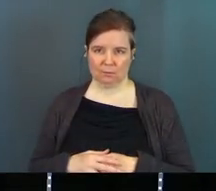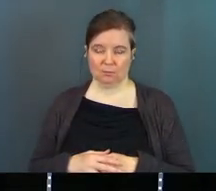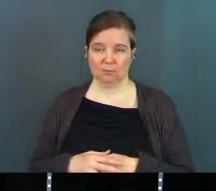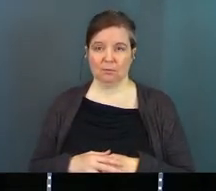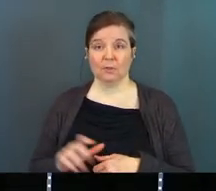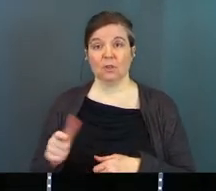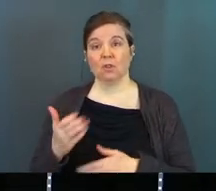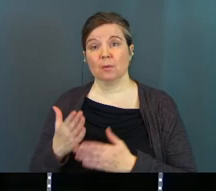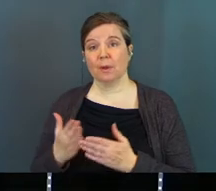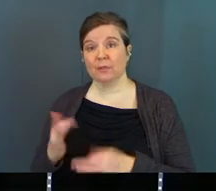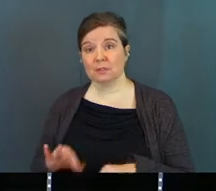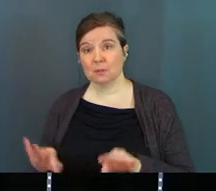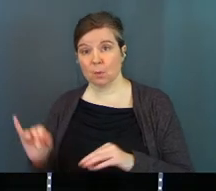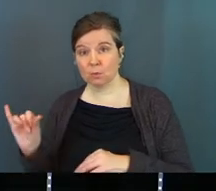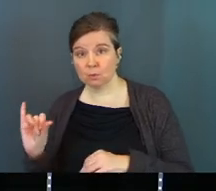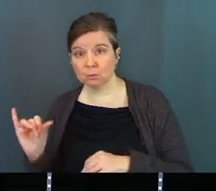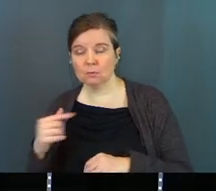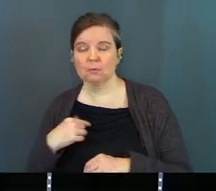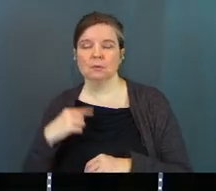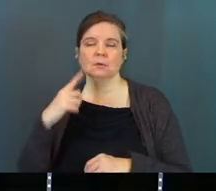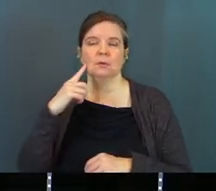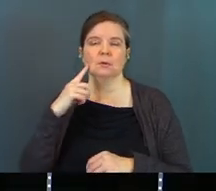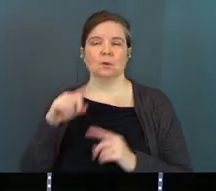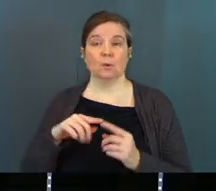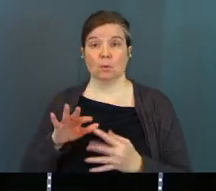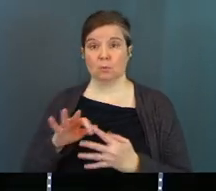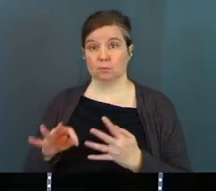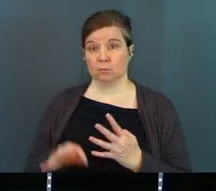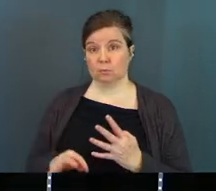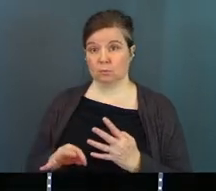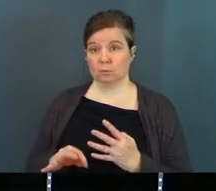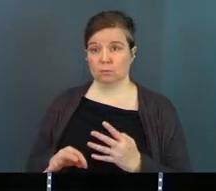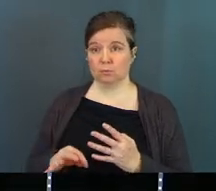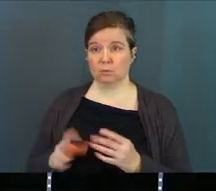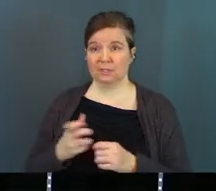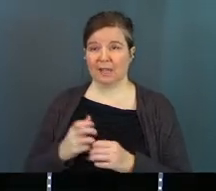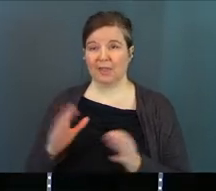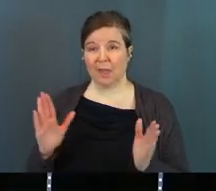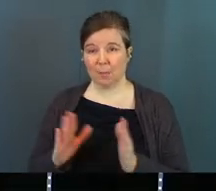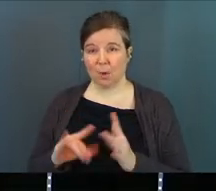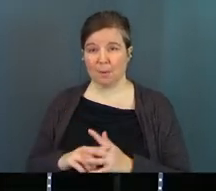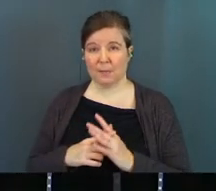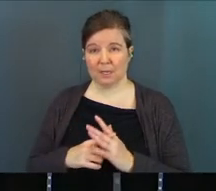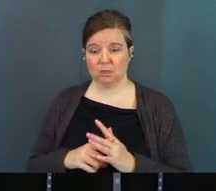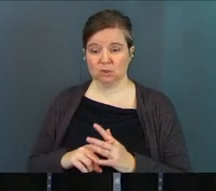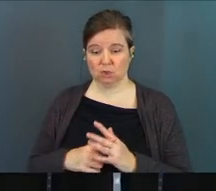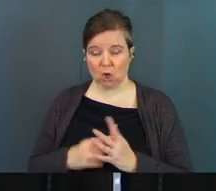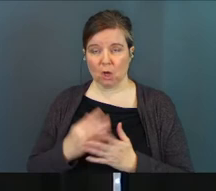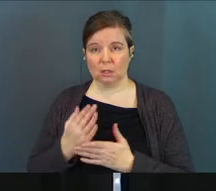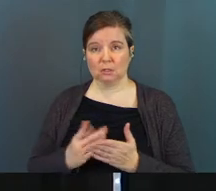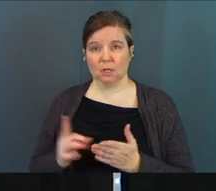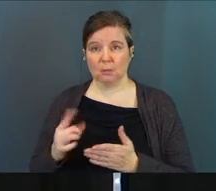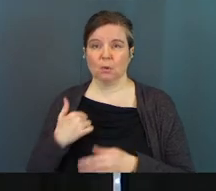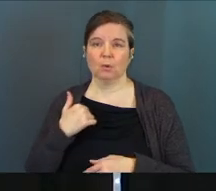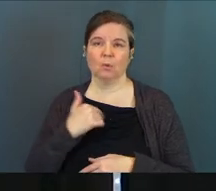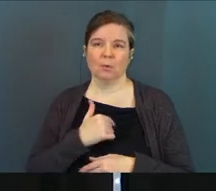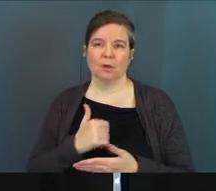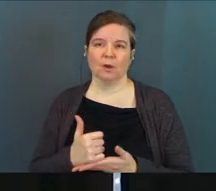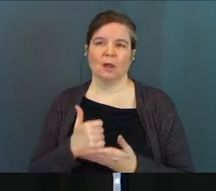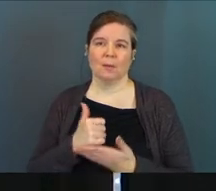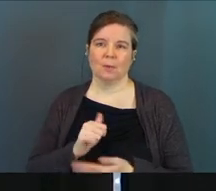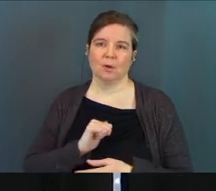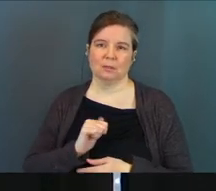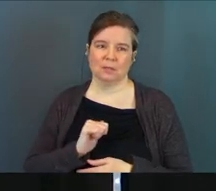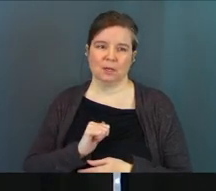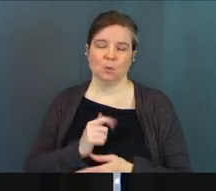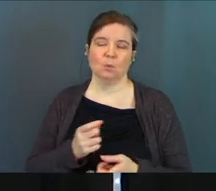And the other part of that that's so important is I think that when we choose to kind of get that small beginning and to just start somewhere, we're helping